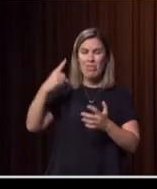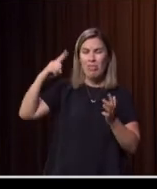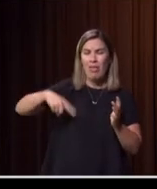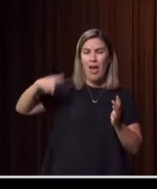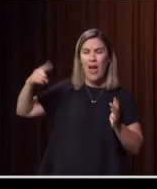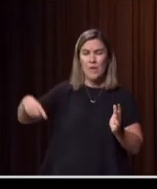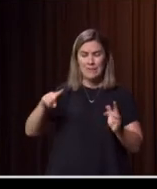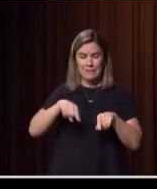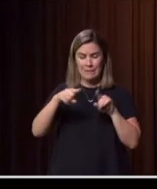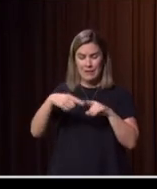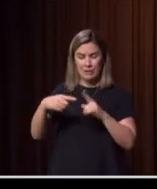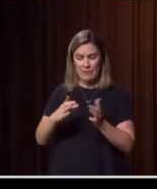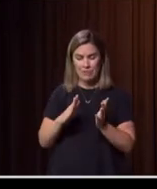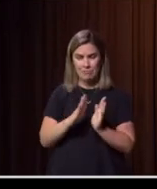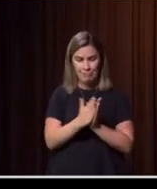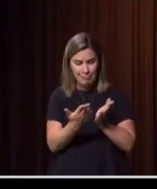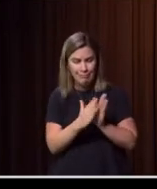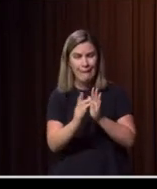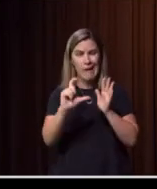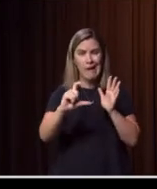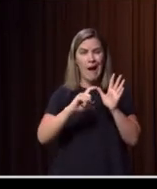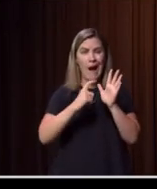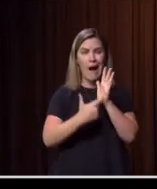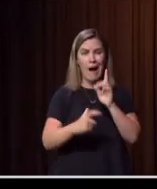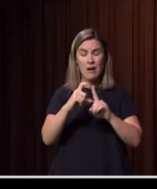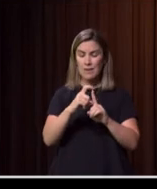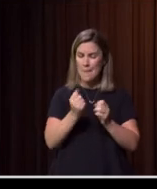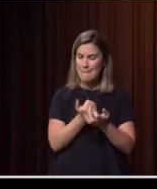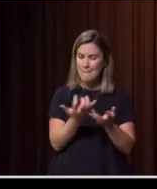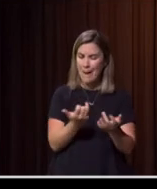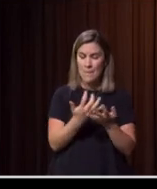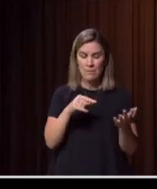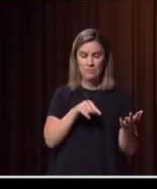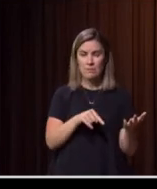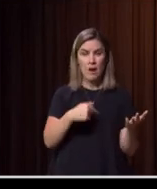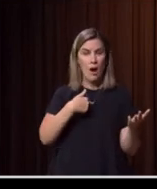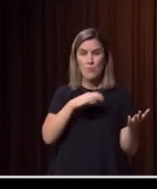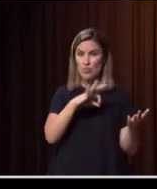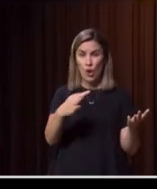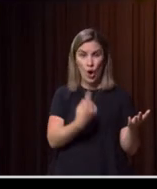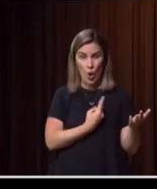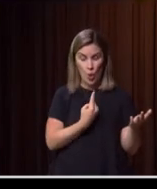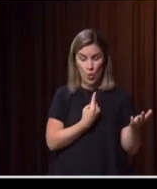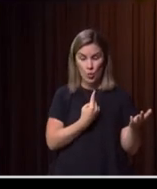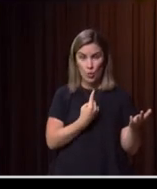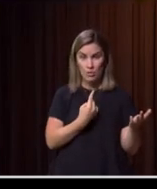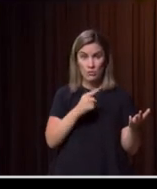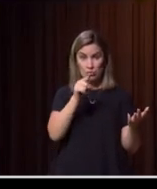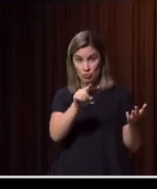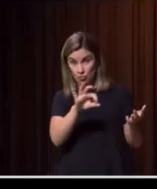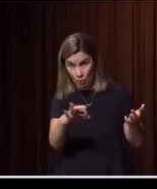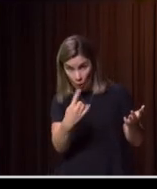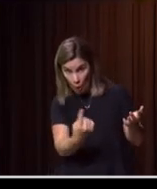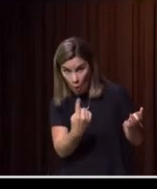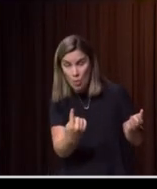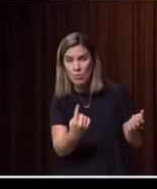and over and over again, I am not alone, you are not alone, we are not alone, we are not alone in the